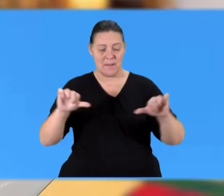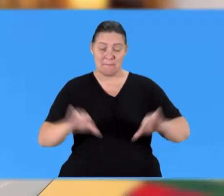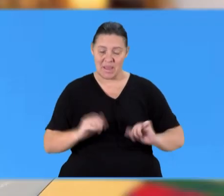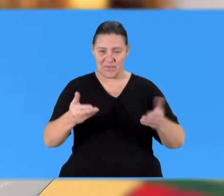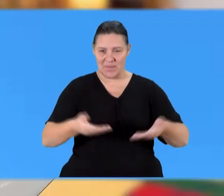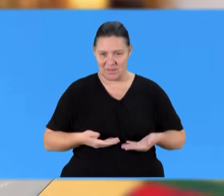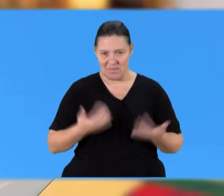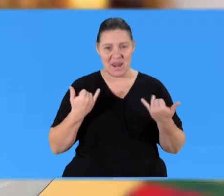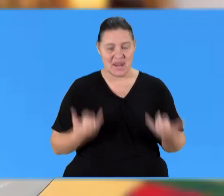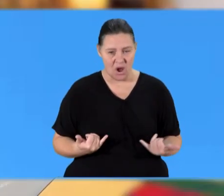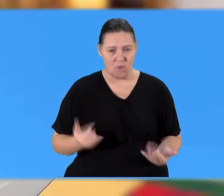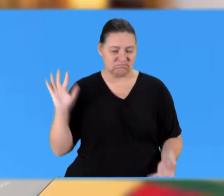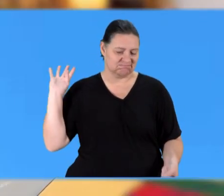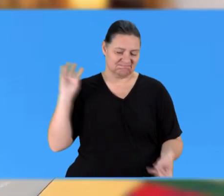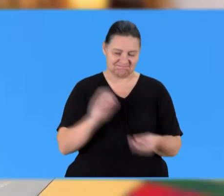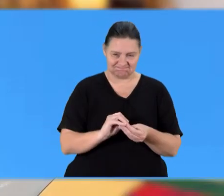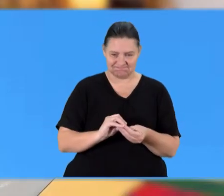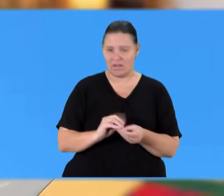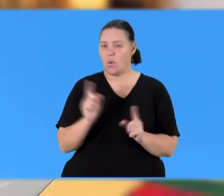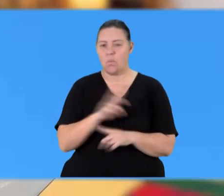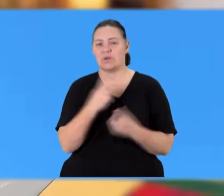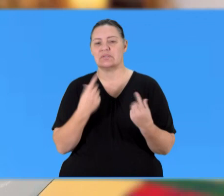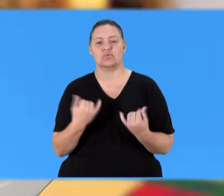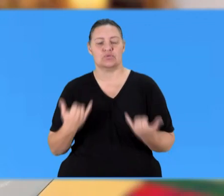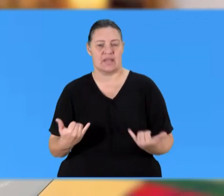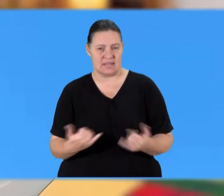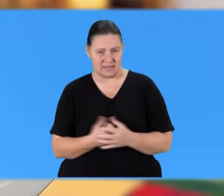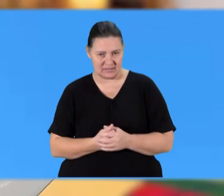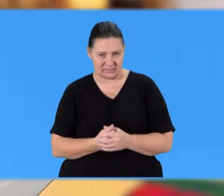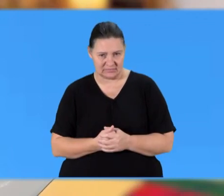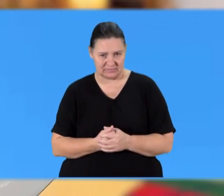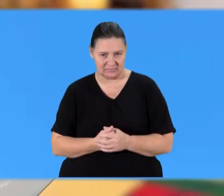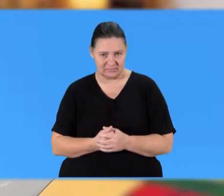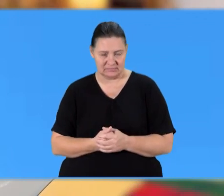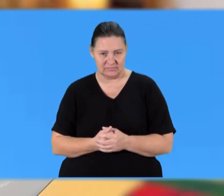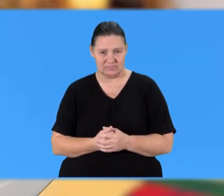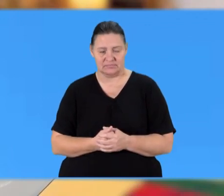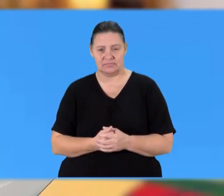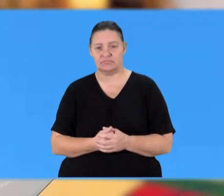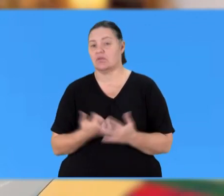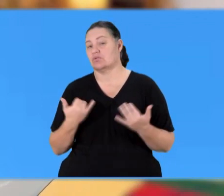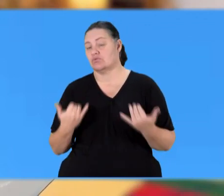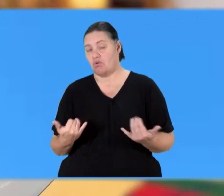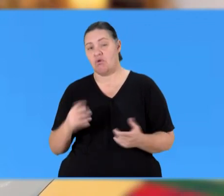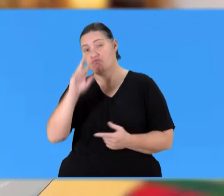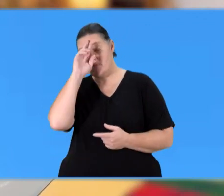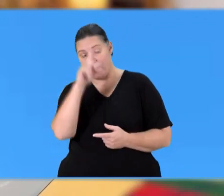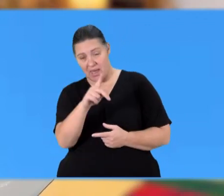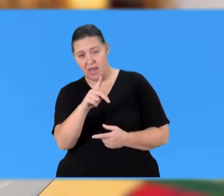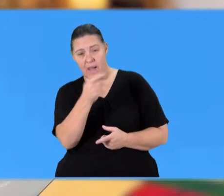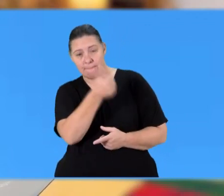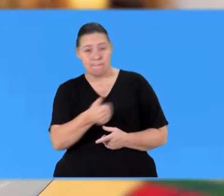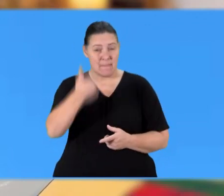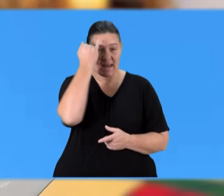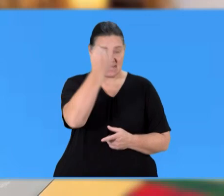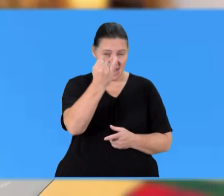welcome back from an ad break so now let's just quick let's do a quick recap and see what we've been going to over through throughout the entire lesson so remember that